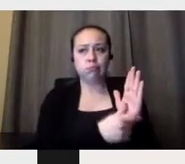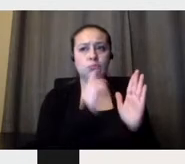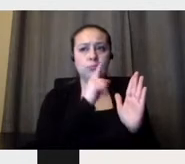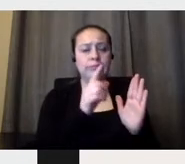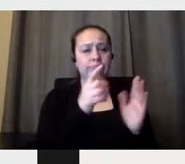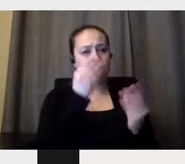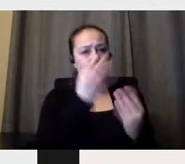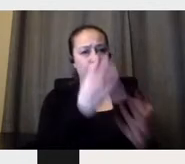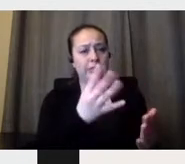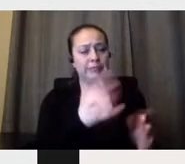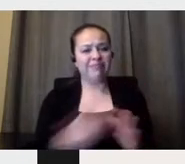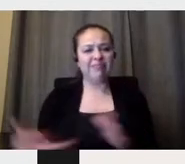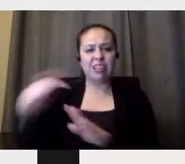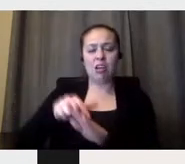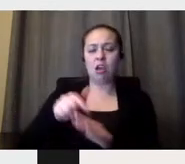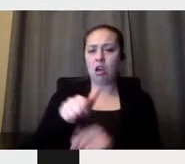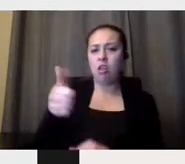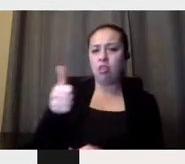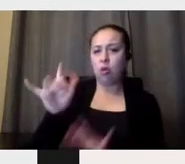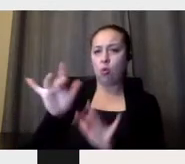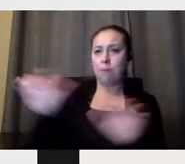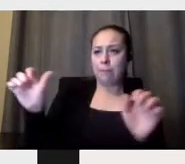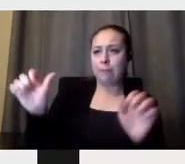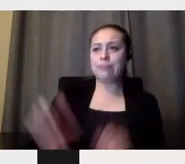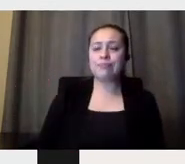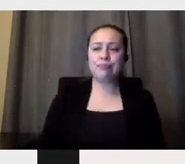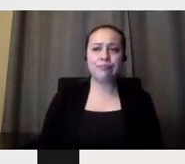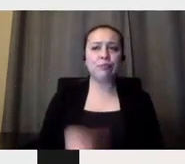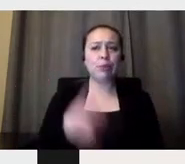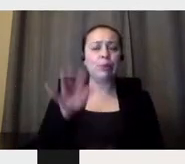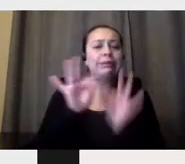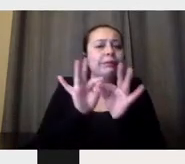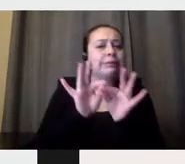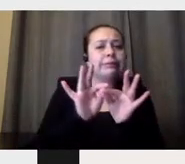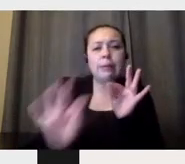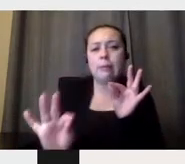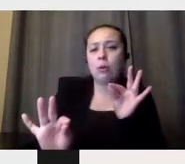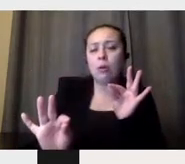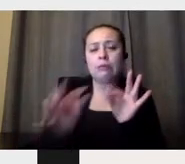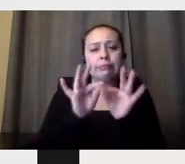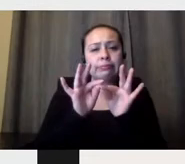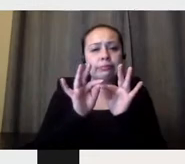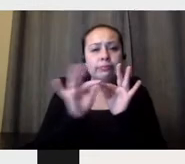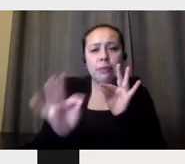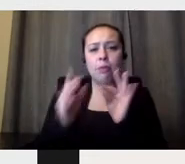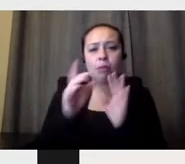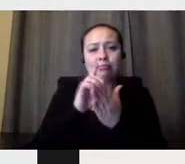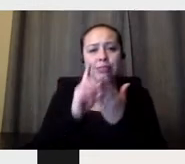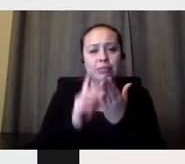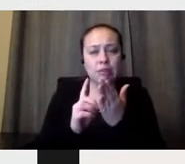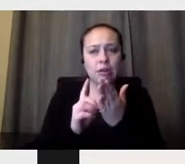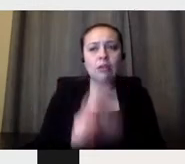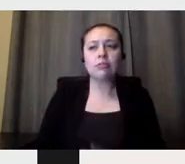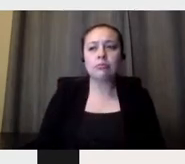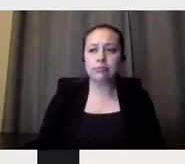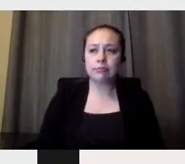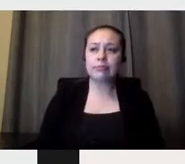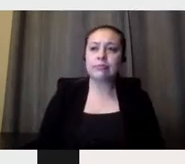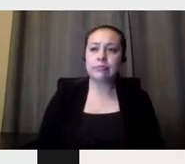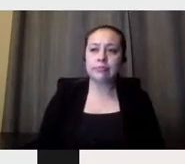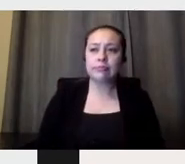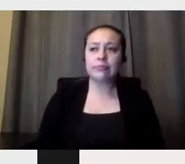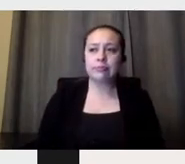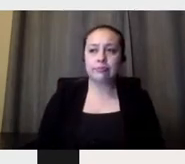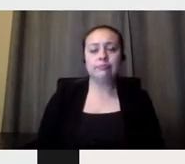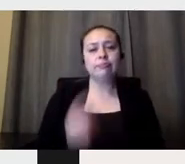site responds to his style. Helvetica medium on a back blackroom. And also the entire web uses a